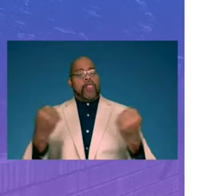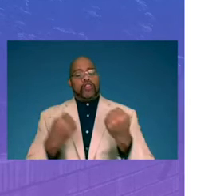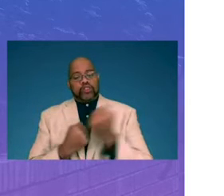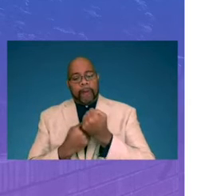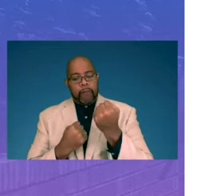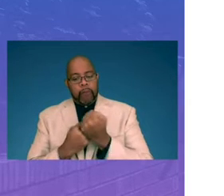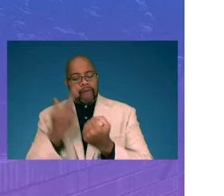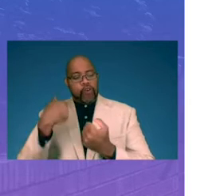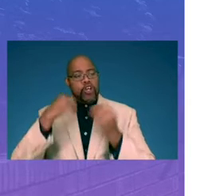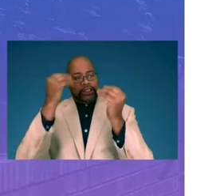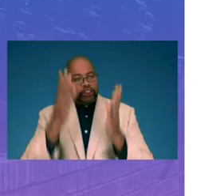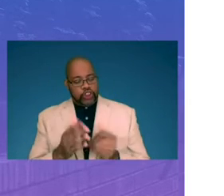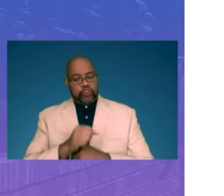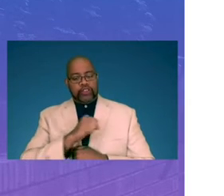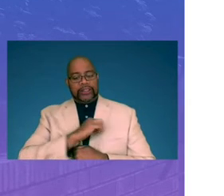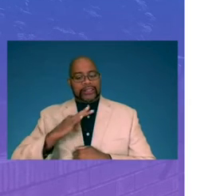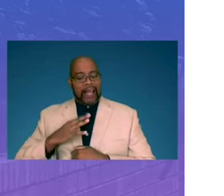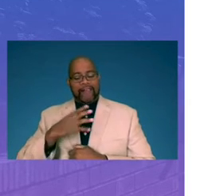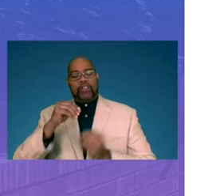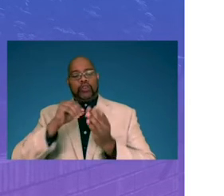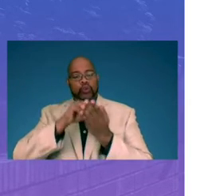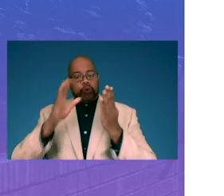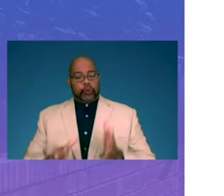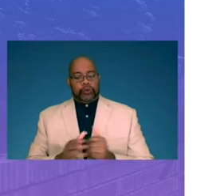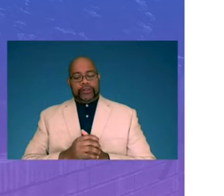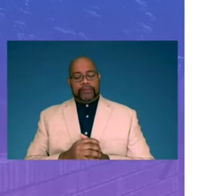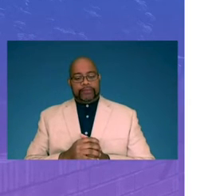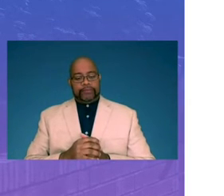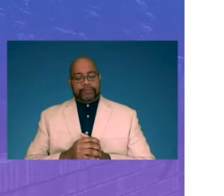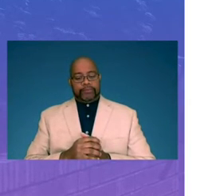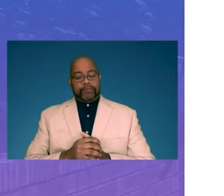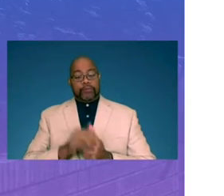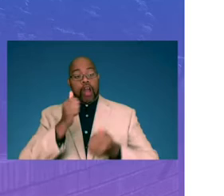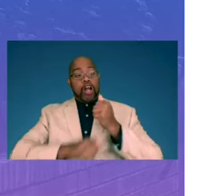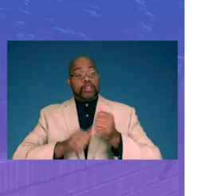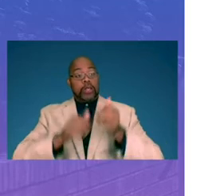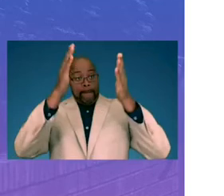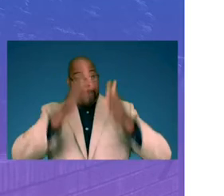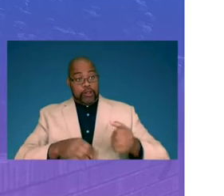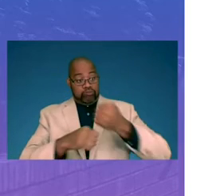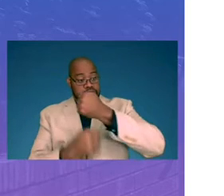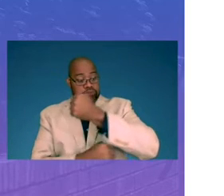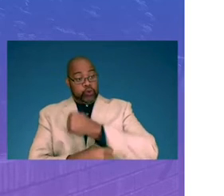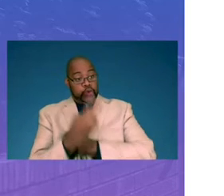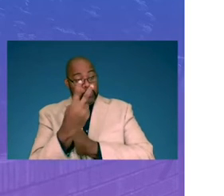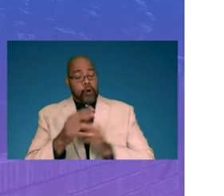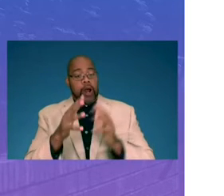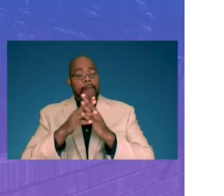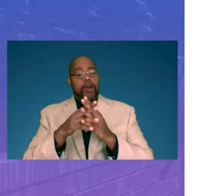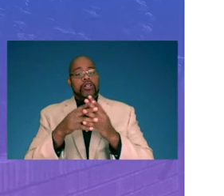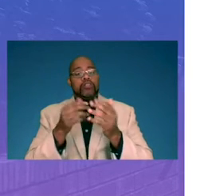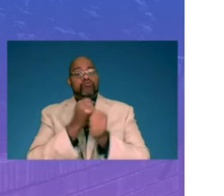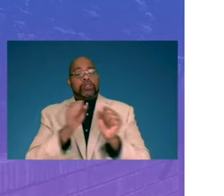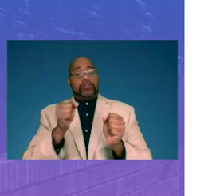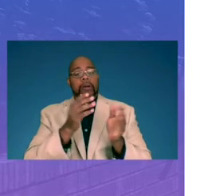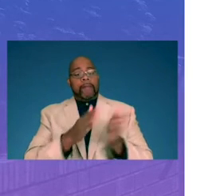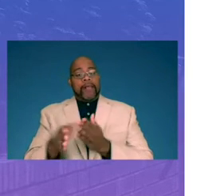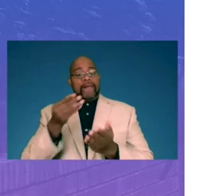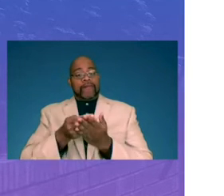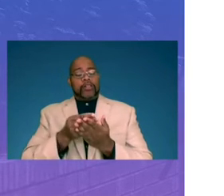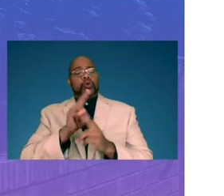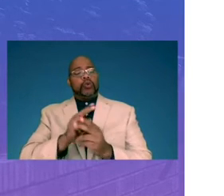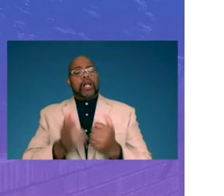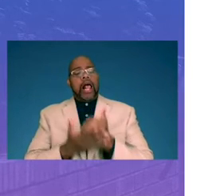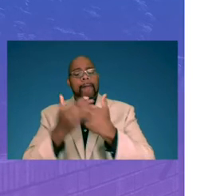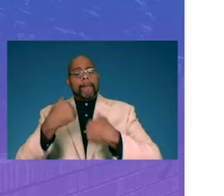for our teachers, staff, and students. Under Pillar 2, American Rescue Plan funds were used to help us